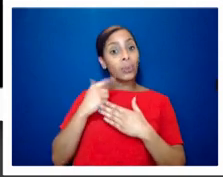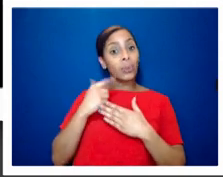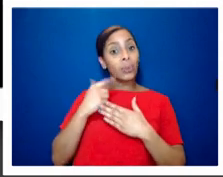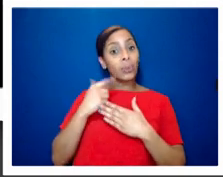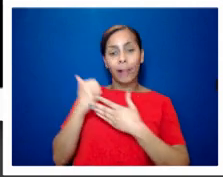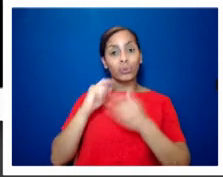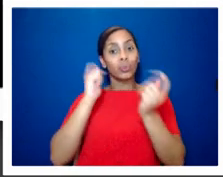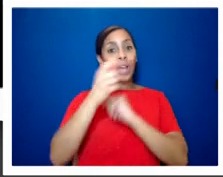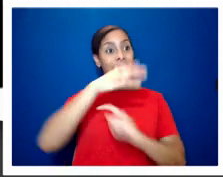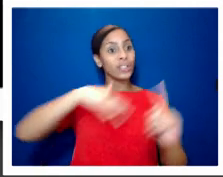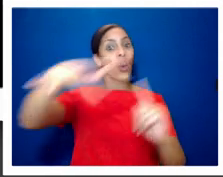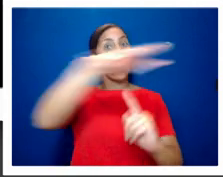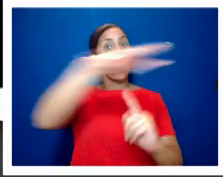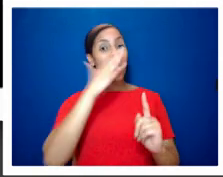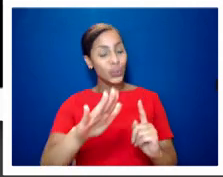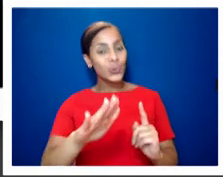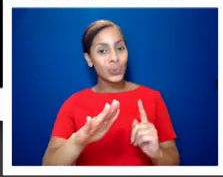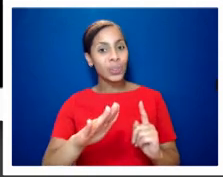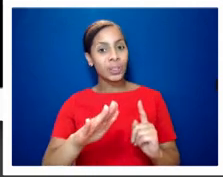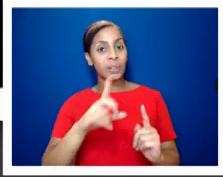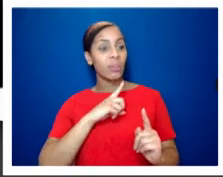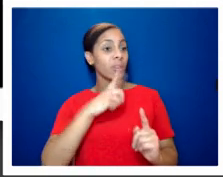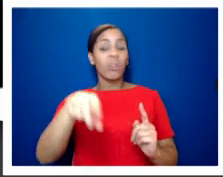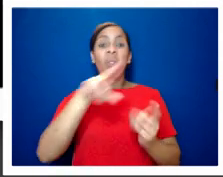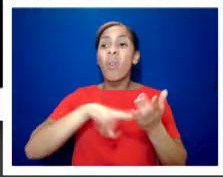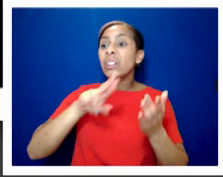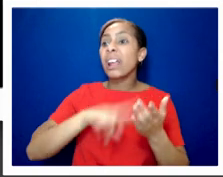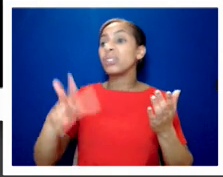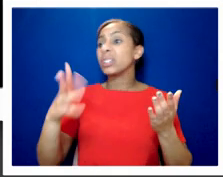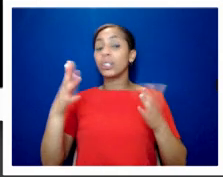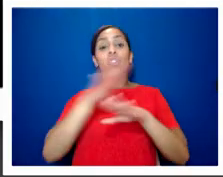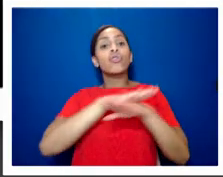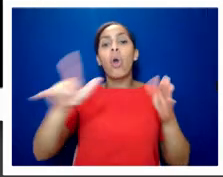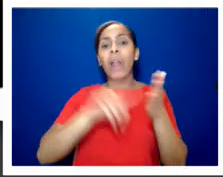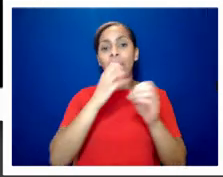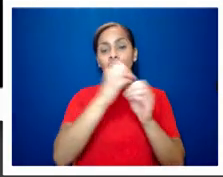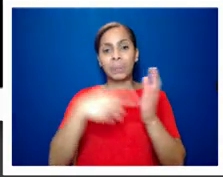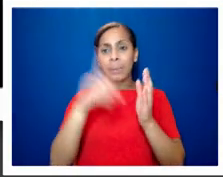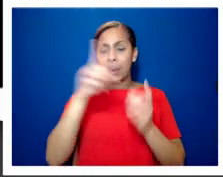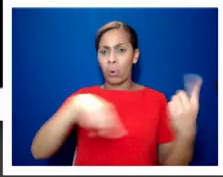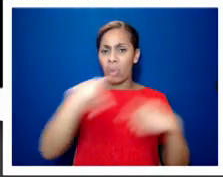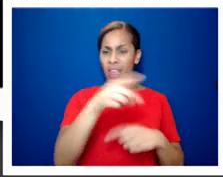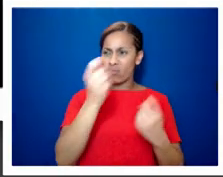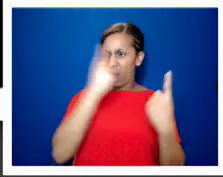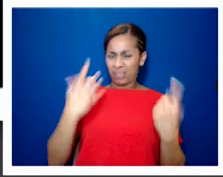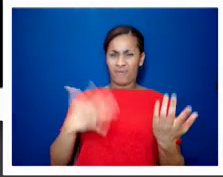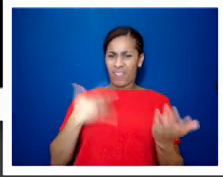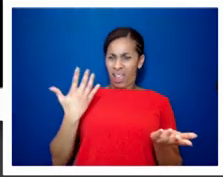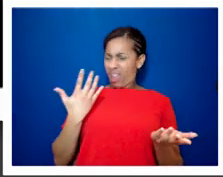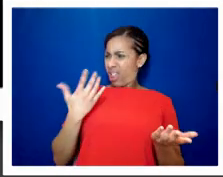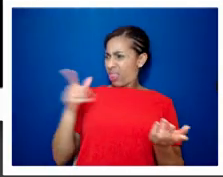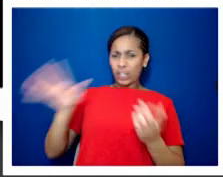it actually meant that lots of decent ordinary non-lgbt people up and down the country thought these people don't deserve that kind of